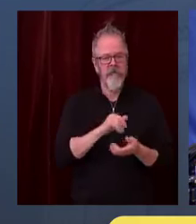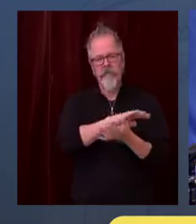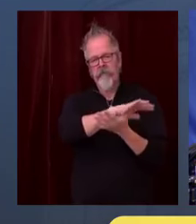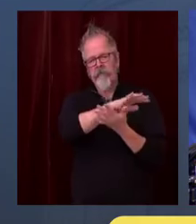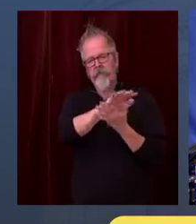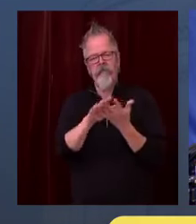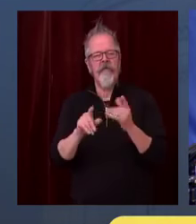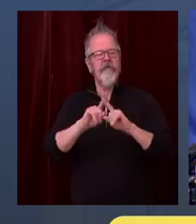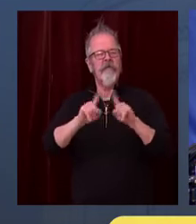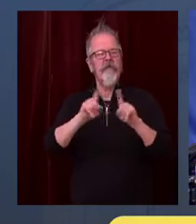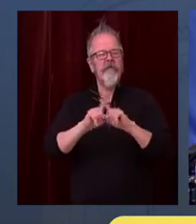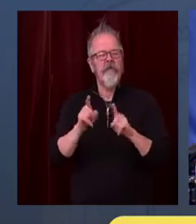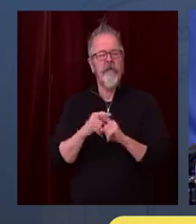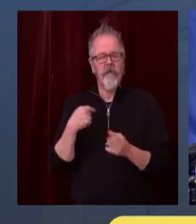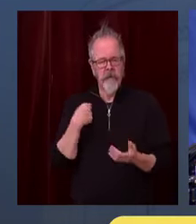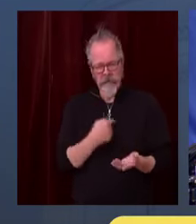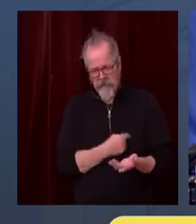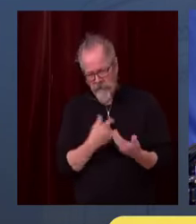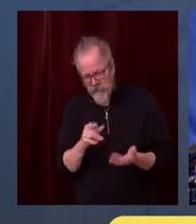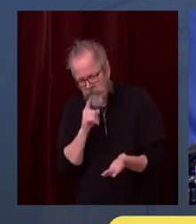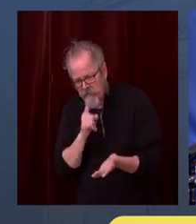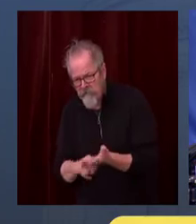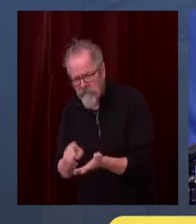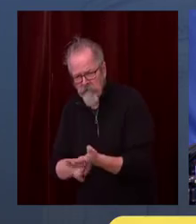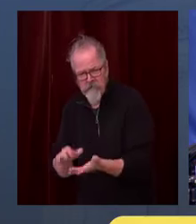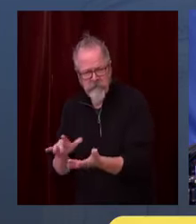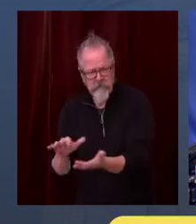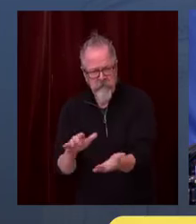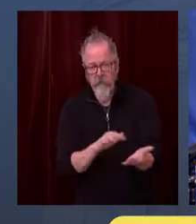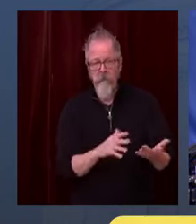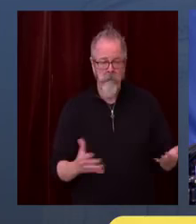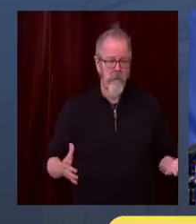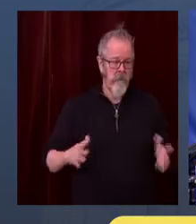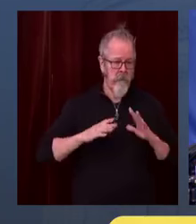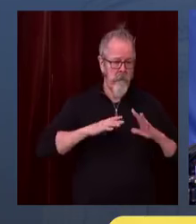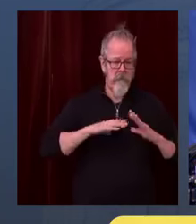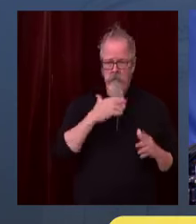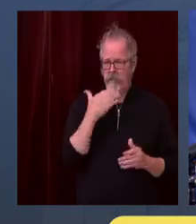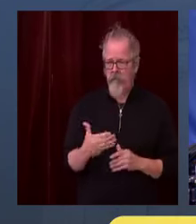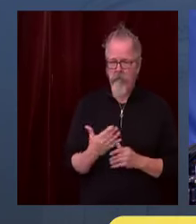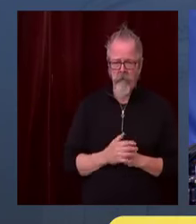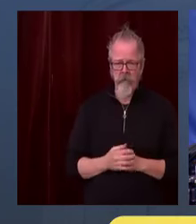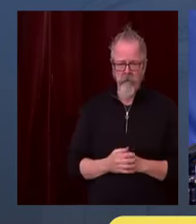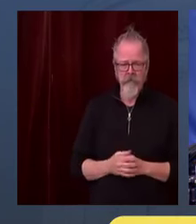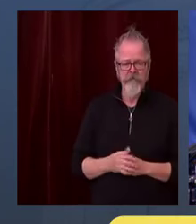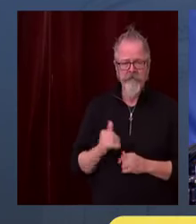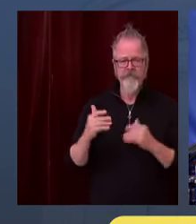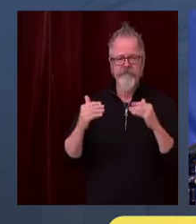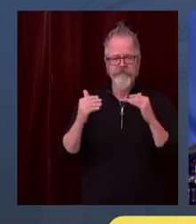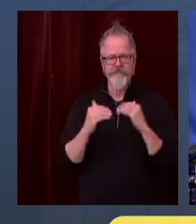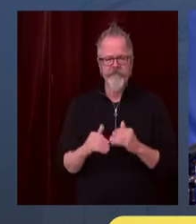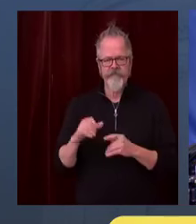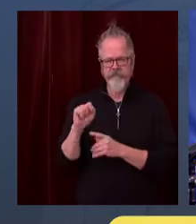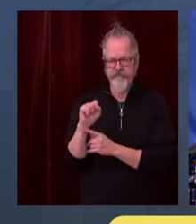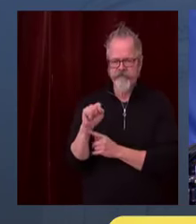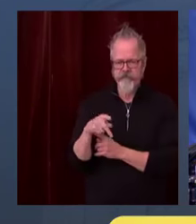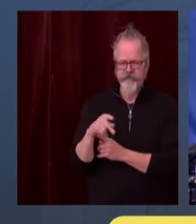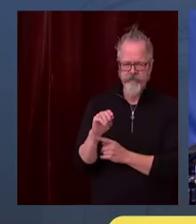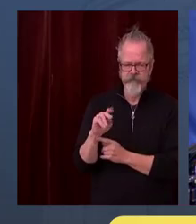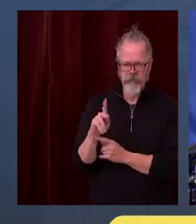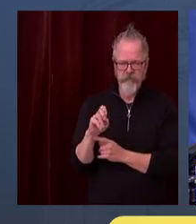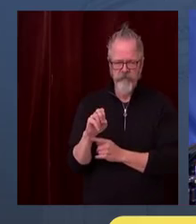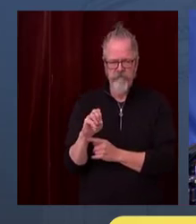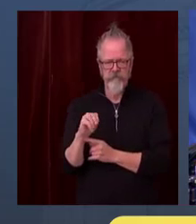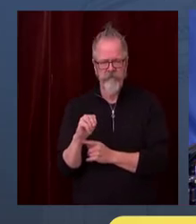All right. Up next, we'll go to Jim Camden with the Spokesman Review. Go ahead, Jim. Governor, what enforcement do you